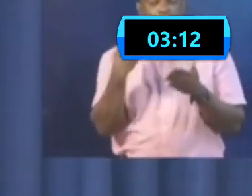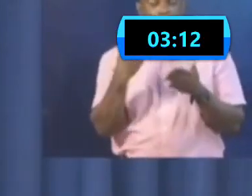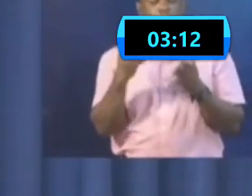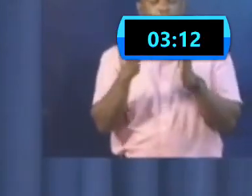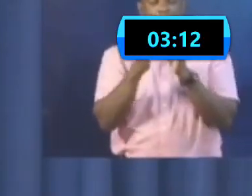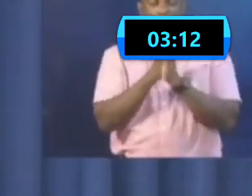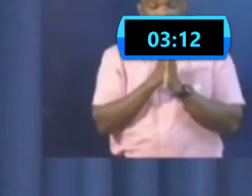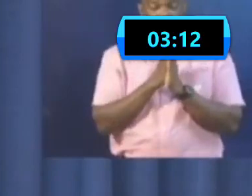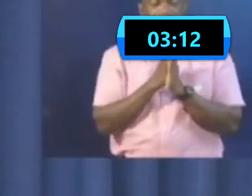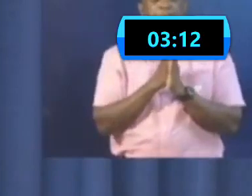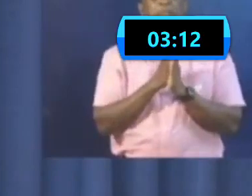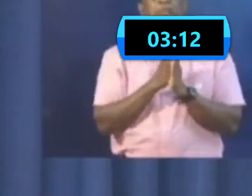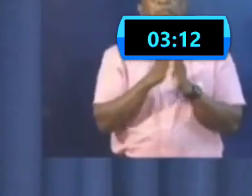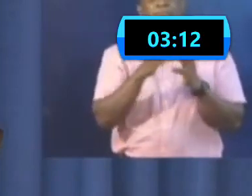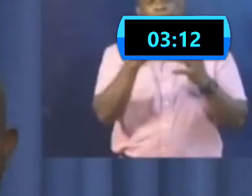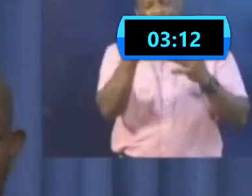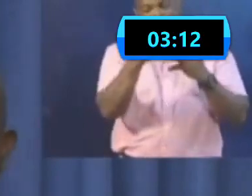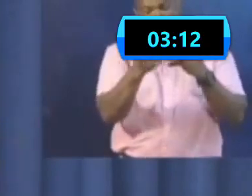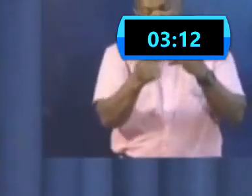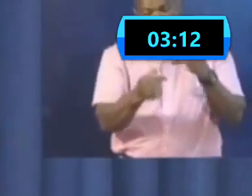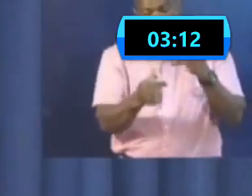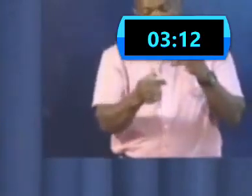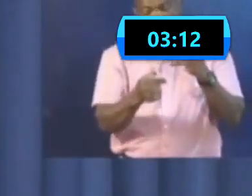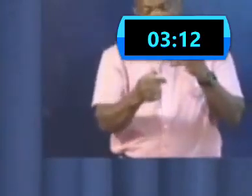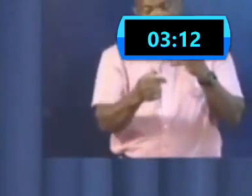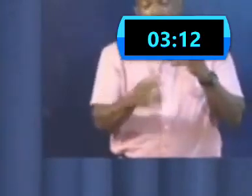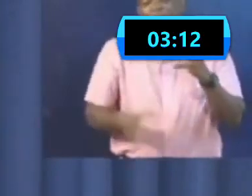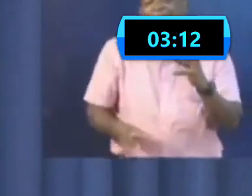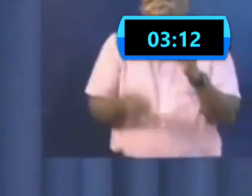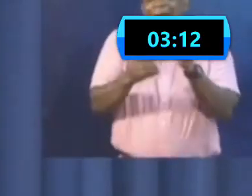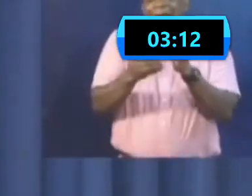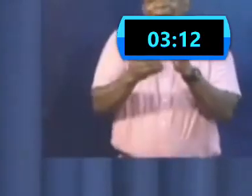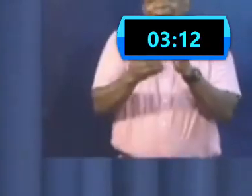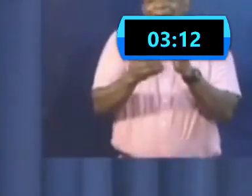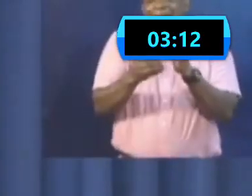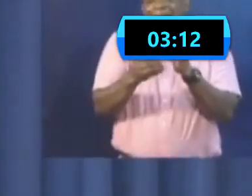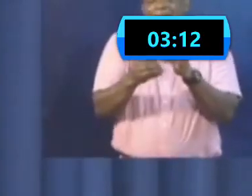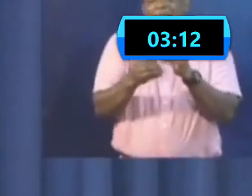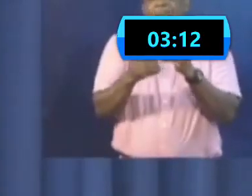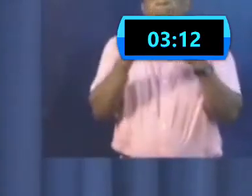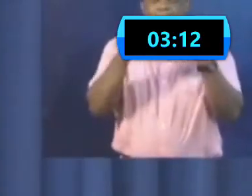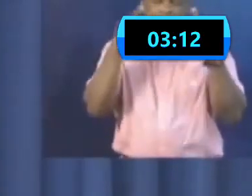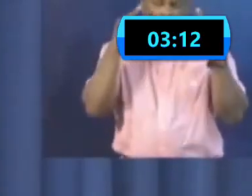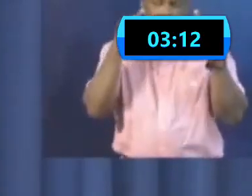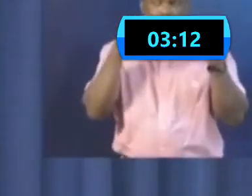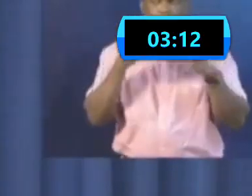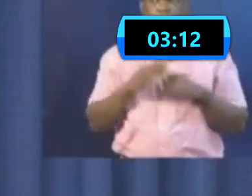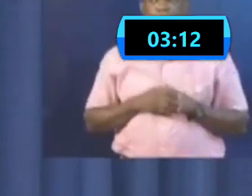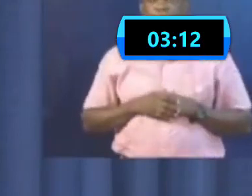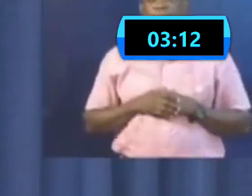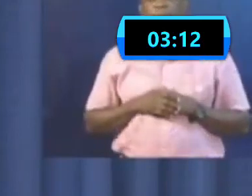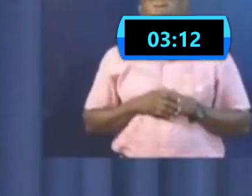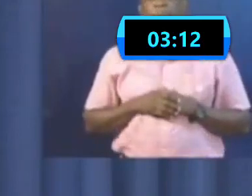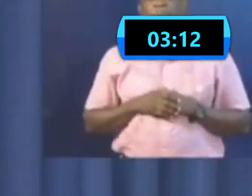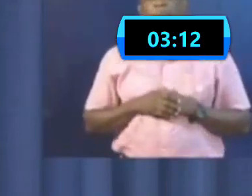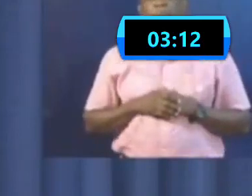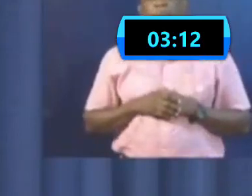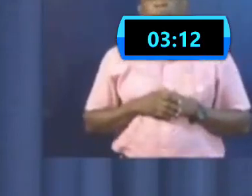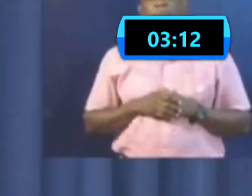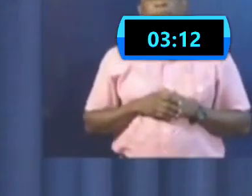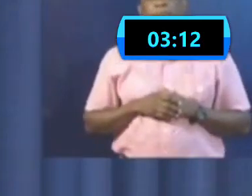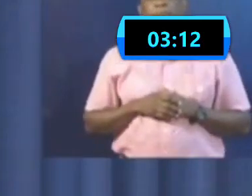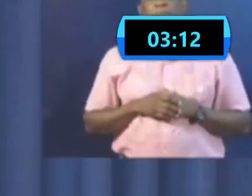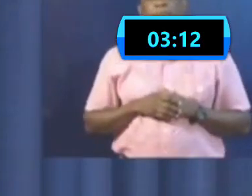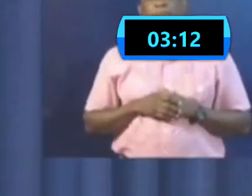I know it makes news to report that somebody is positive for COVID and somebody in the workplace has been